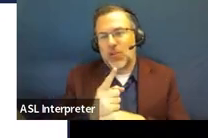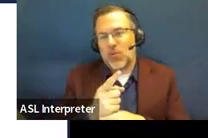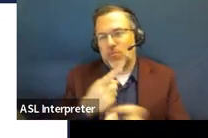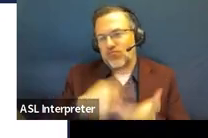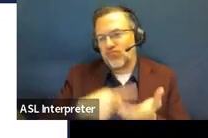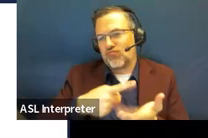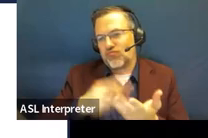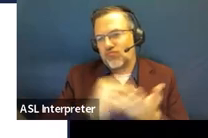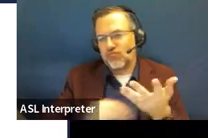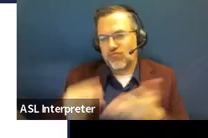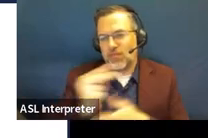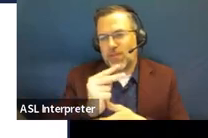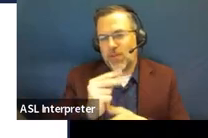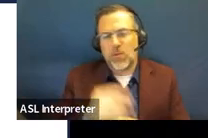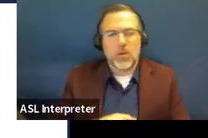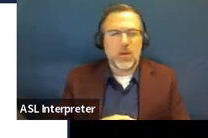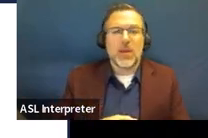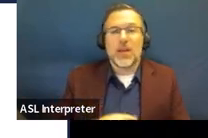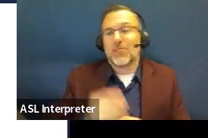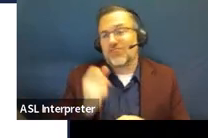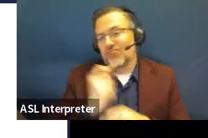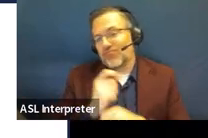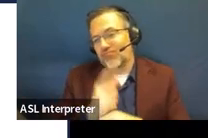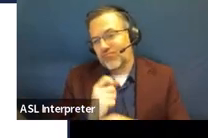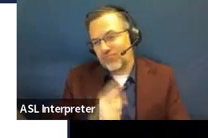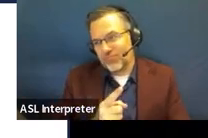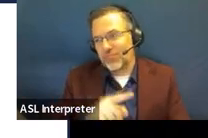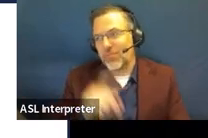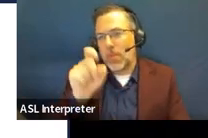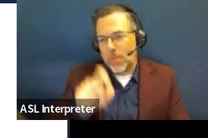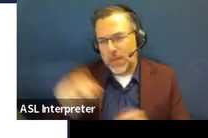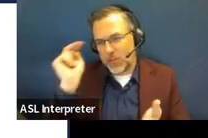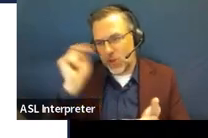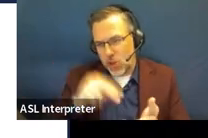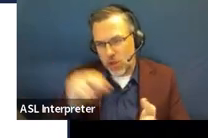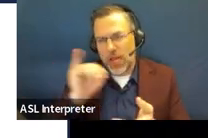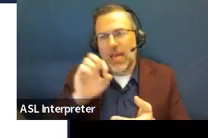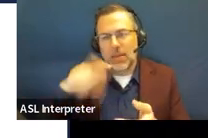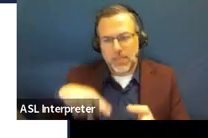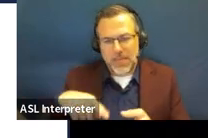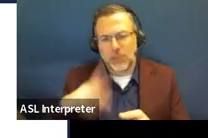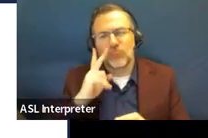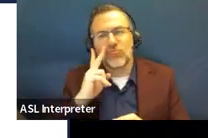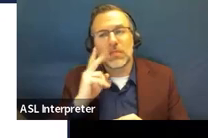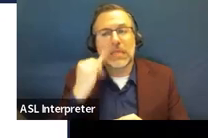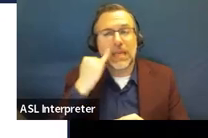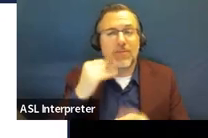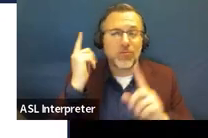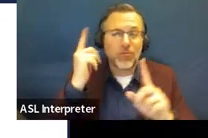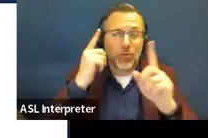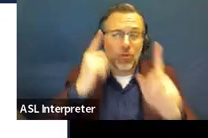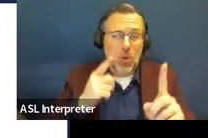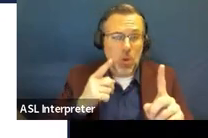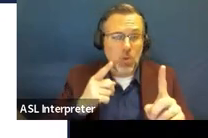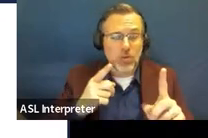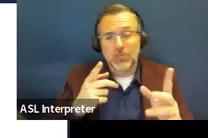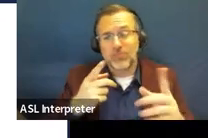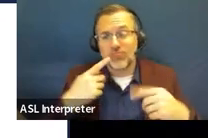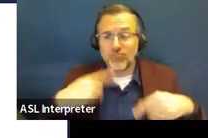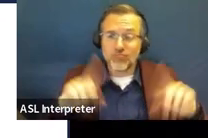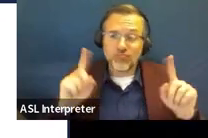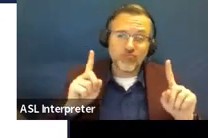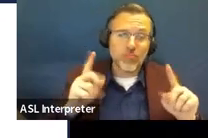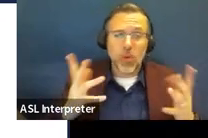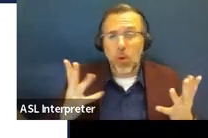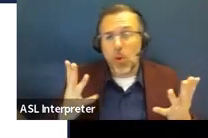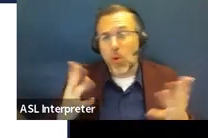reviewing, at least annually, the IEP to determine whether the goals are being achieved. And I underlined and